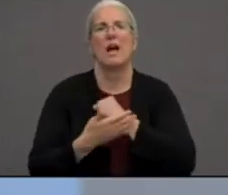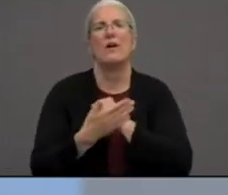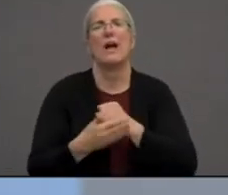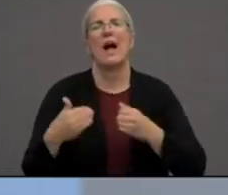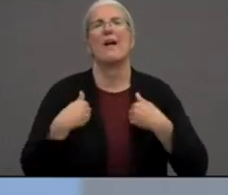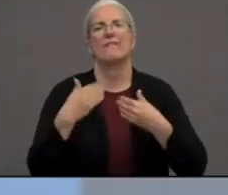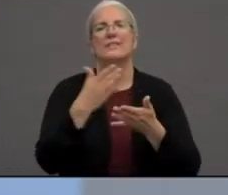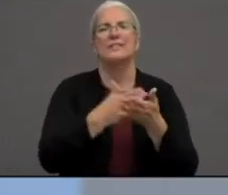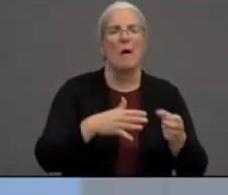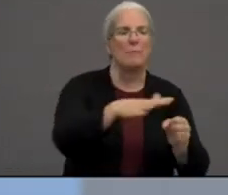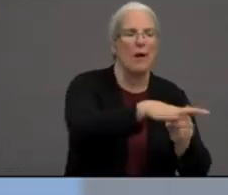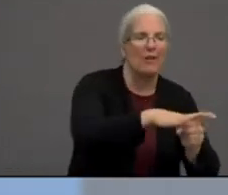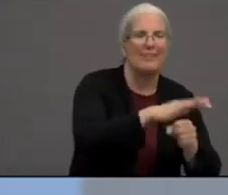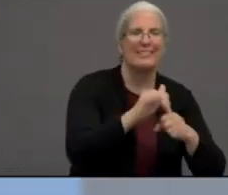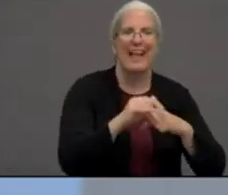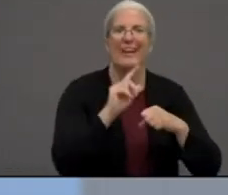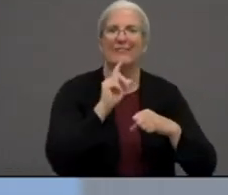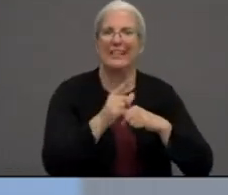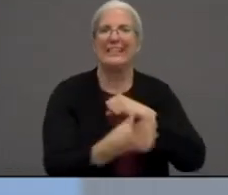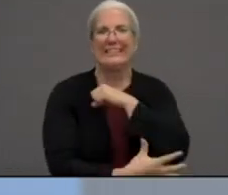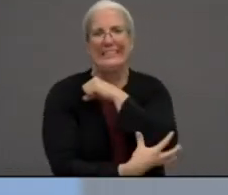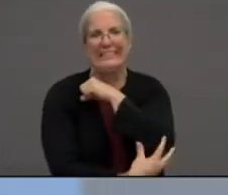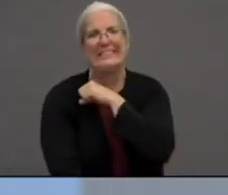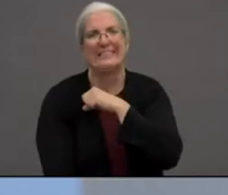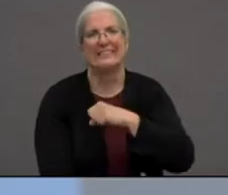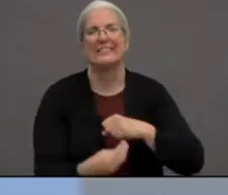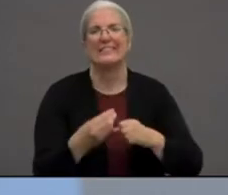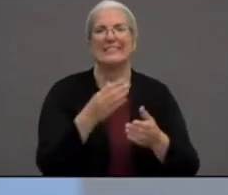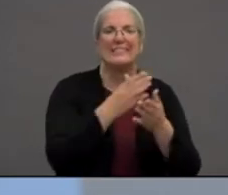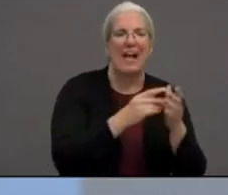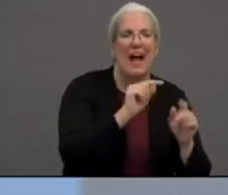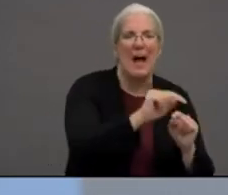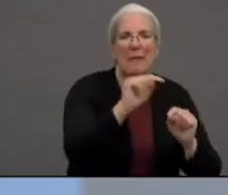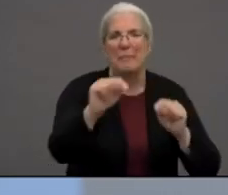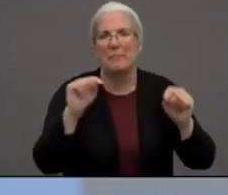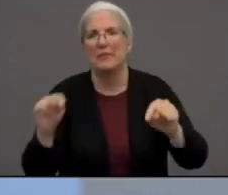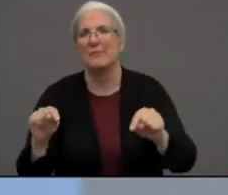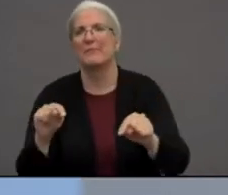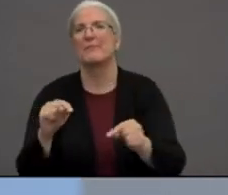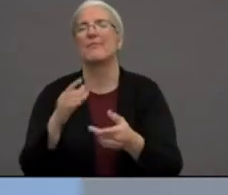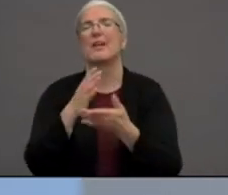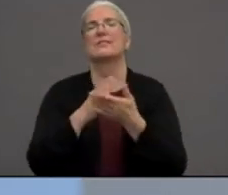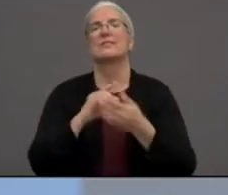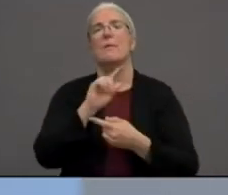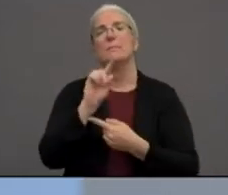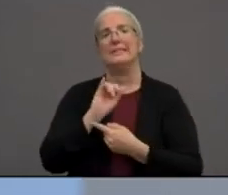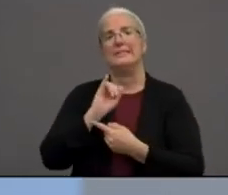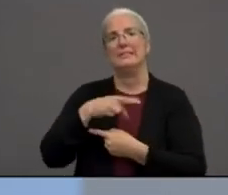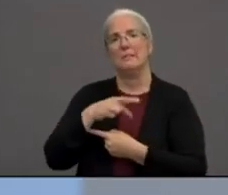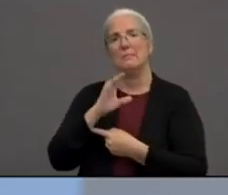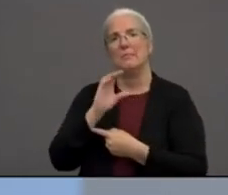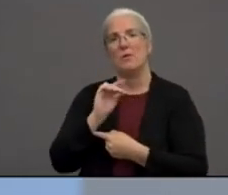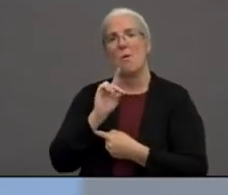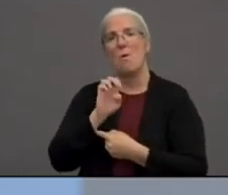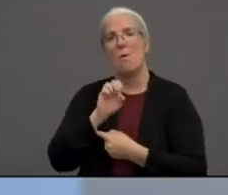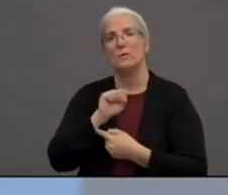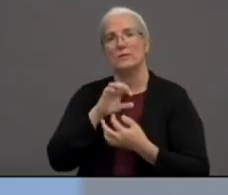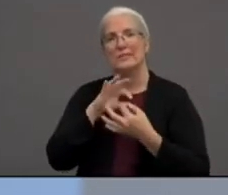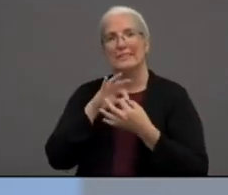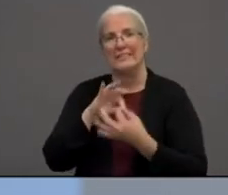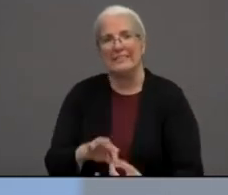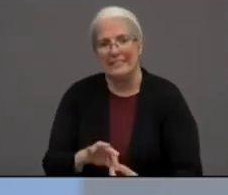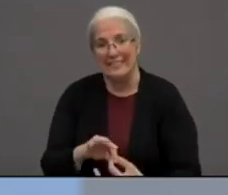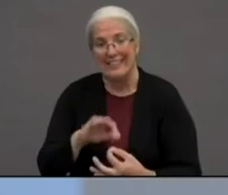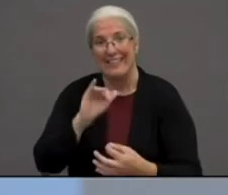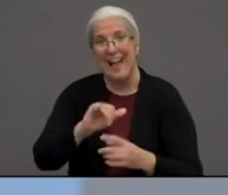Santa Clara County. However, in some SIP codes, we know that the problem and the situation is even worse. And so